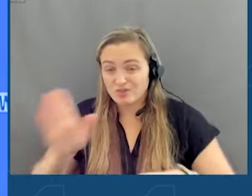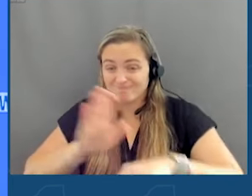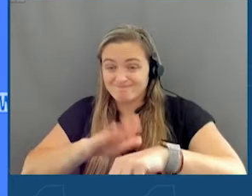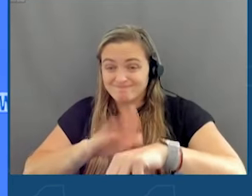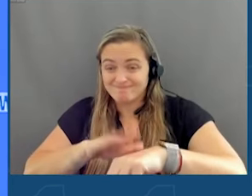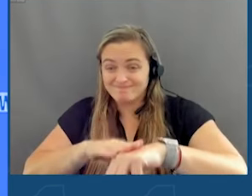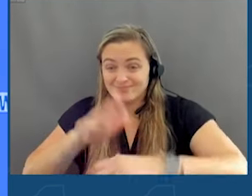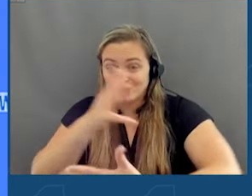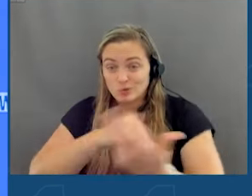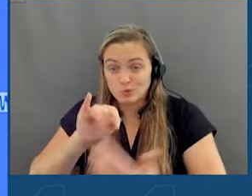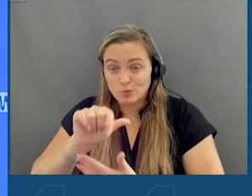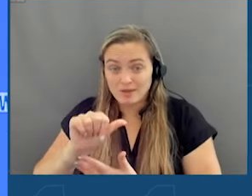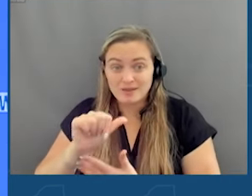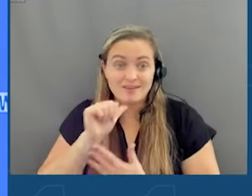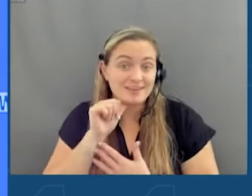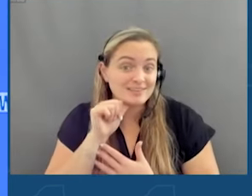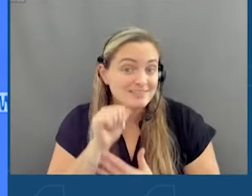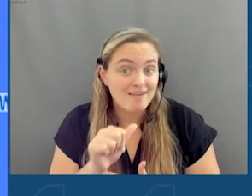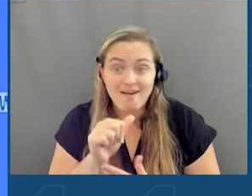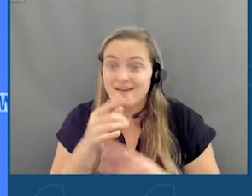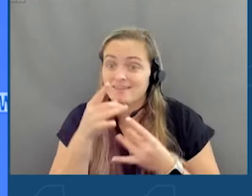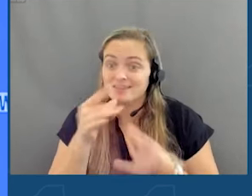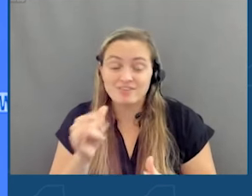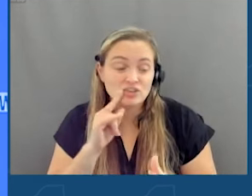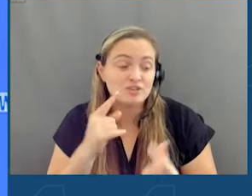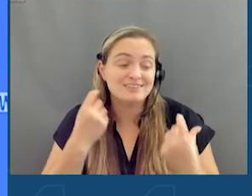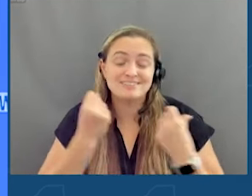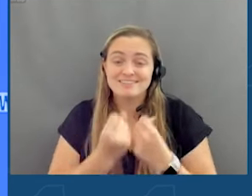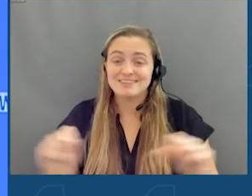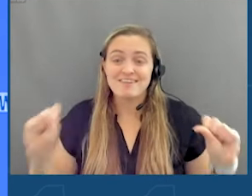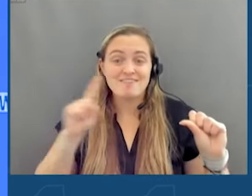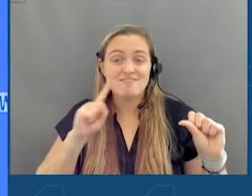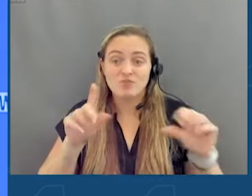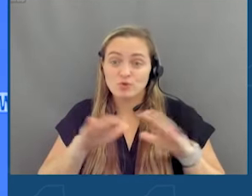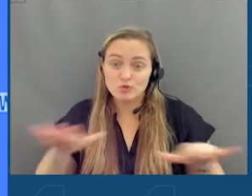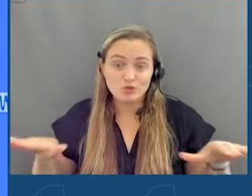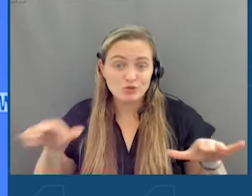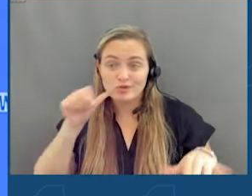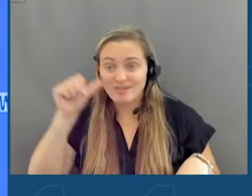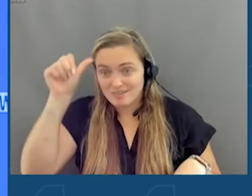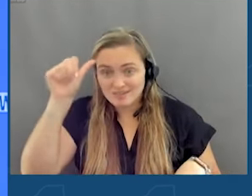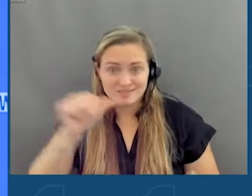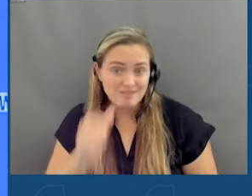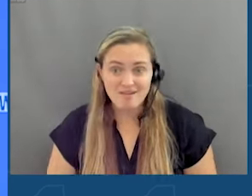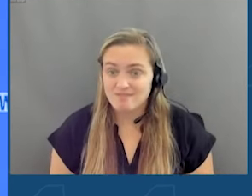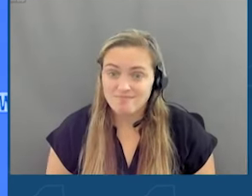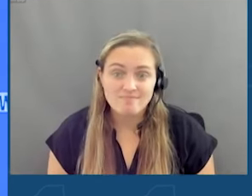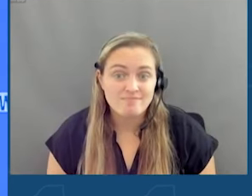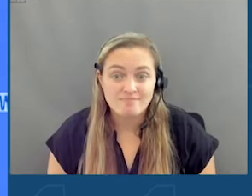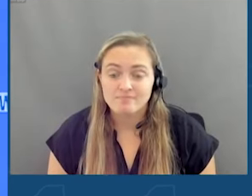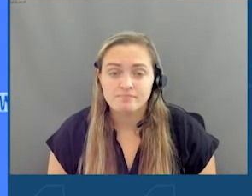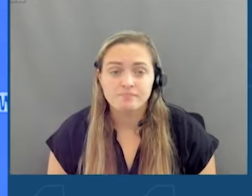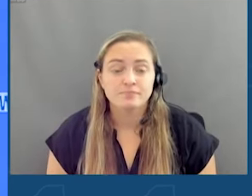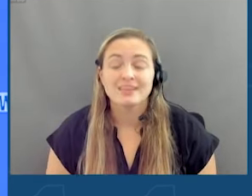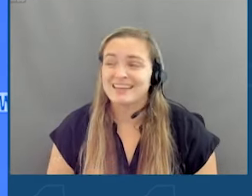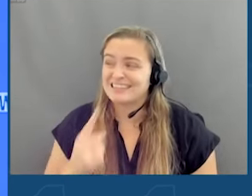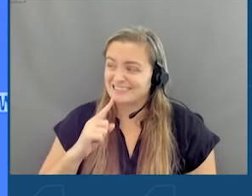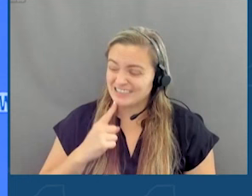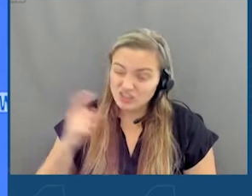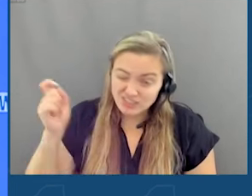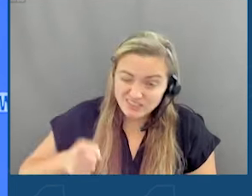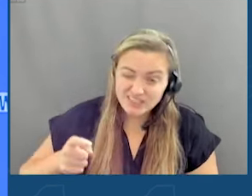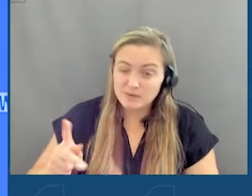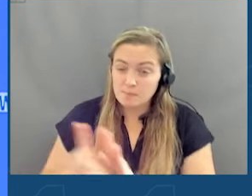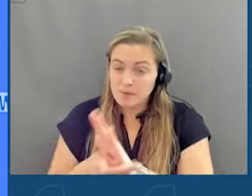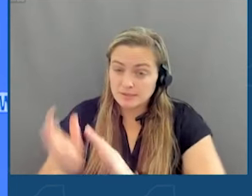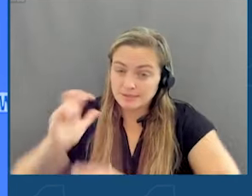social media is not sufficiently safe for children and adolescents. And signaled the urgent need for policy interventions due to